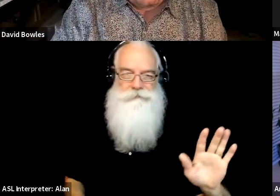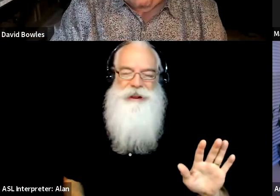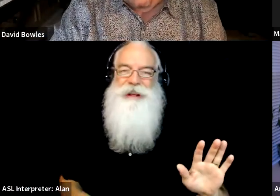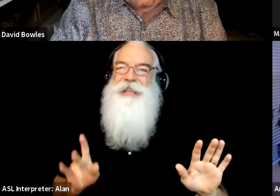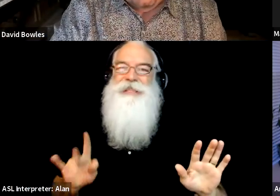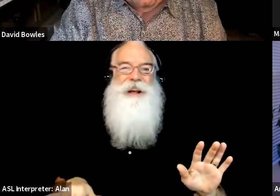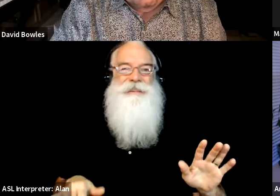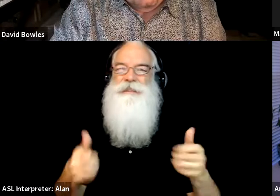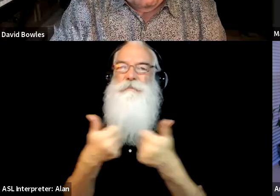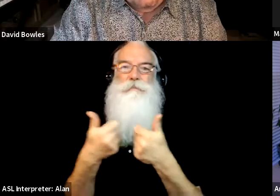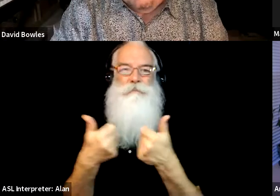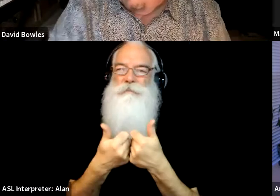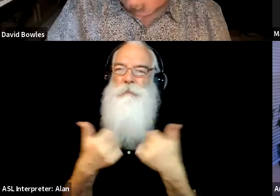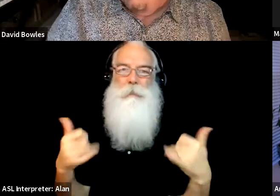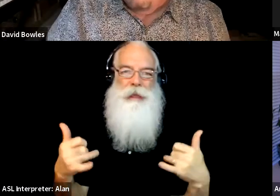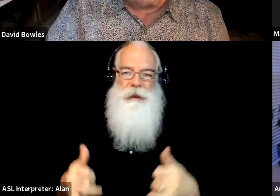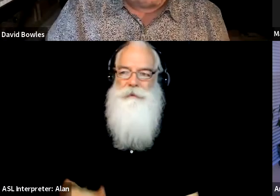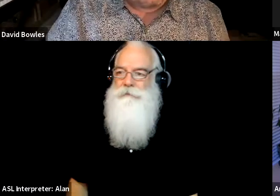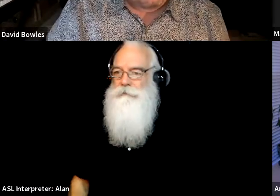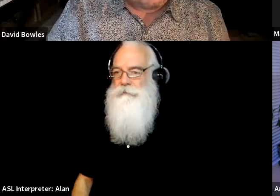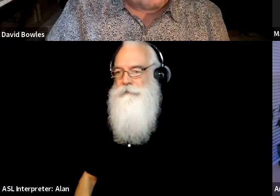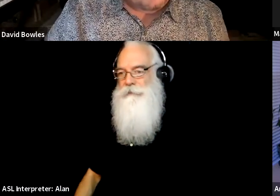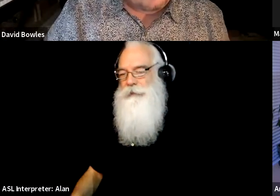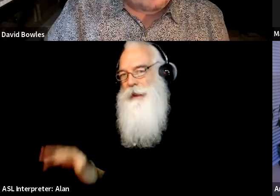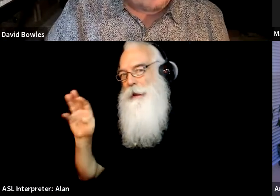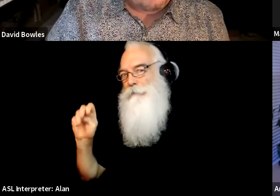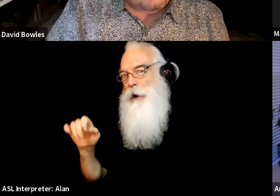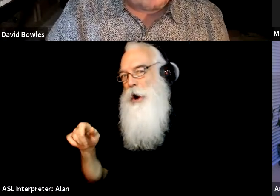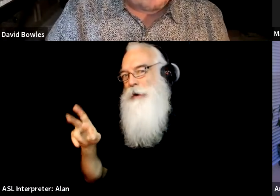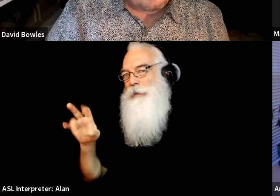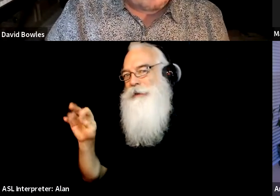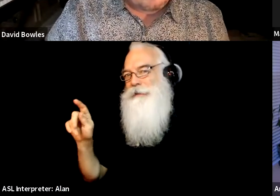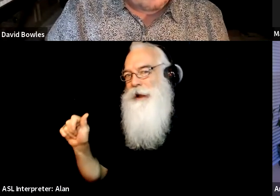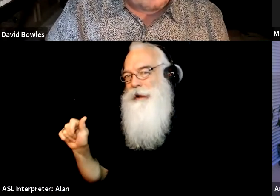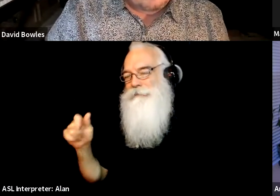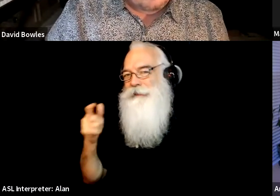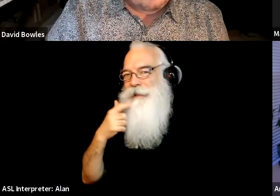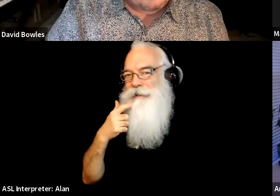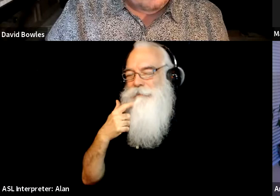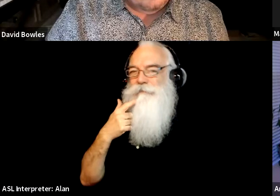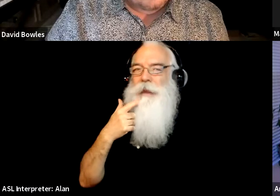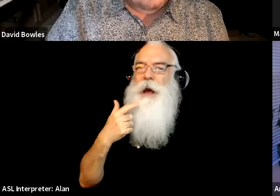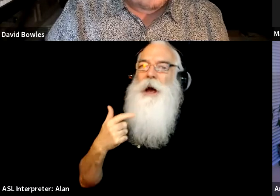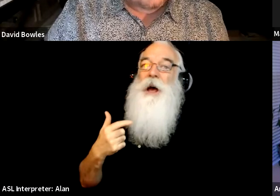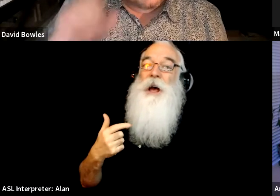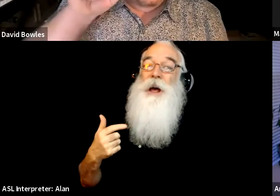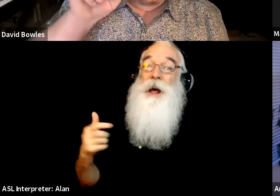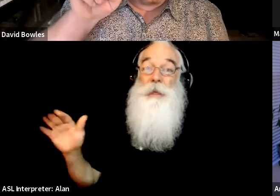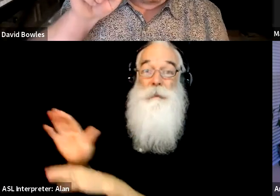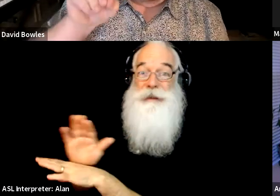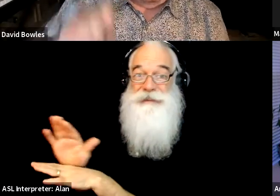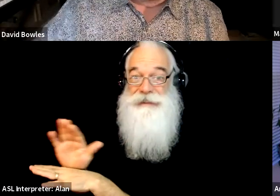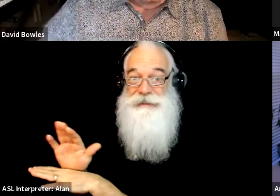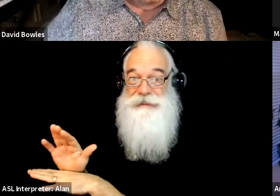I will confess to enjoying the writing process so much more than the business end of